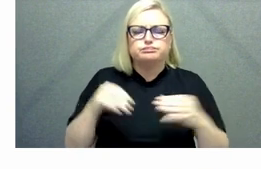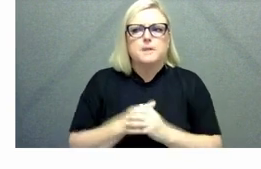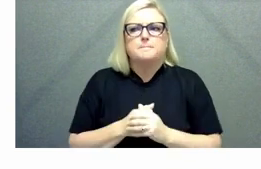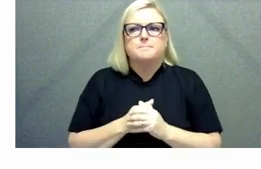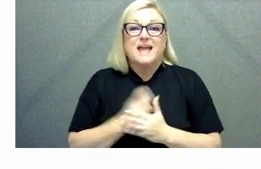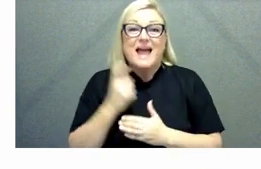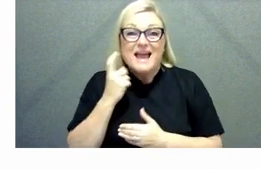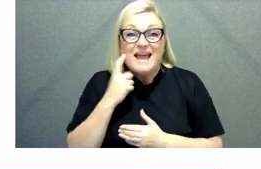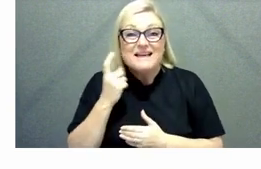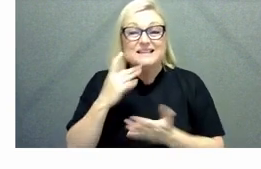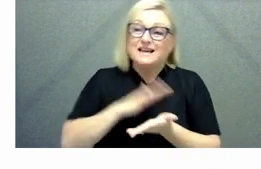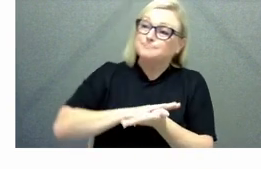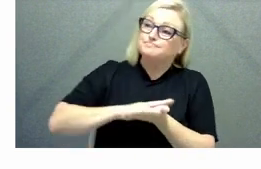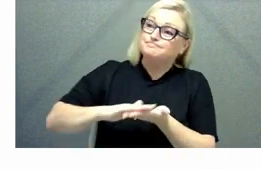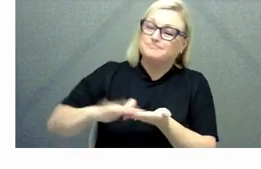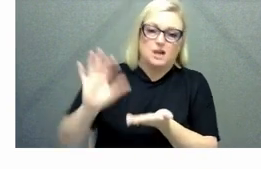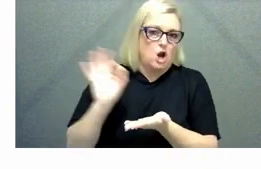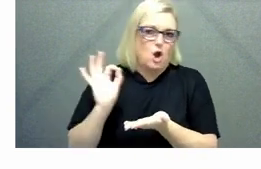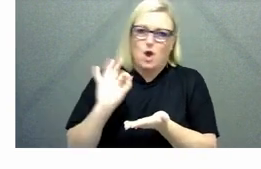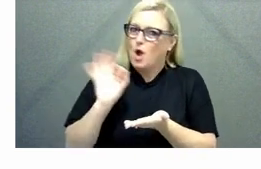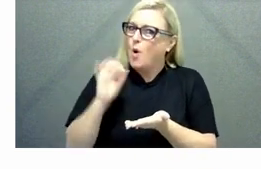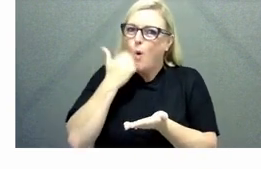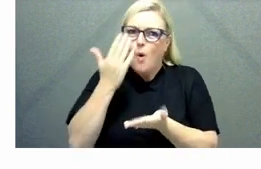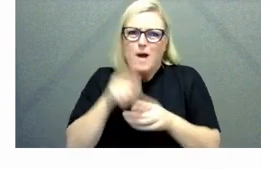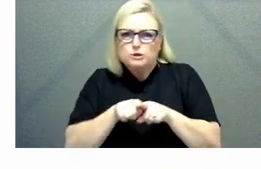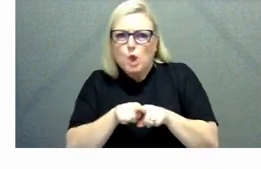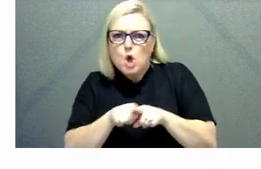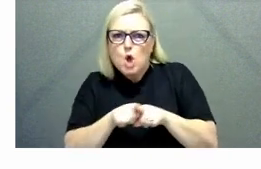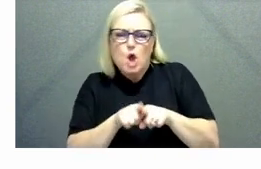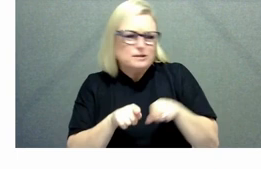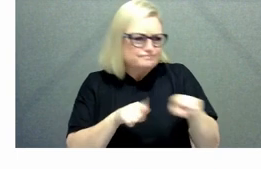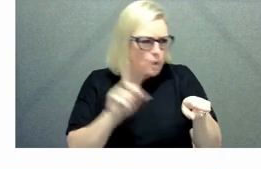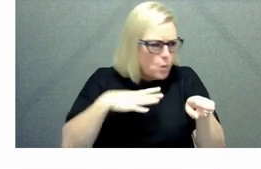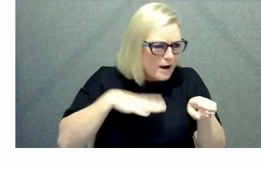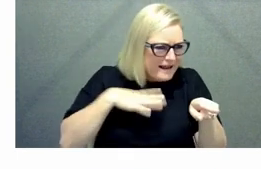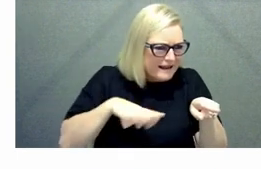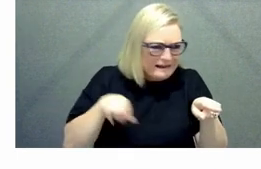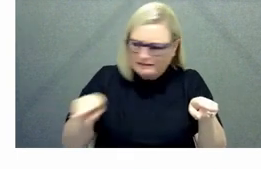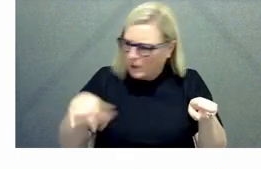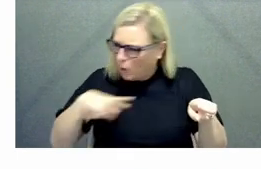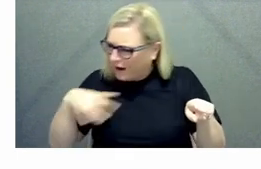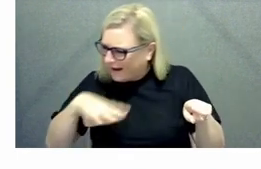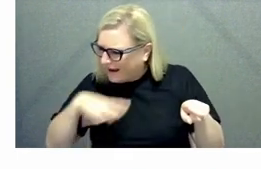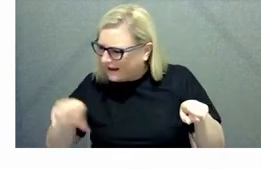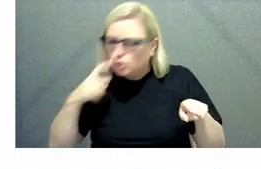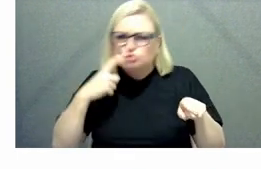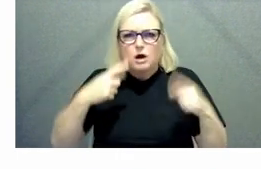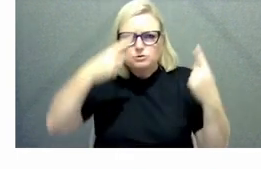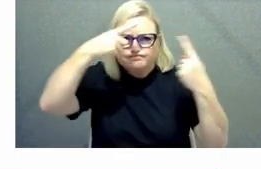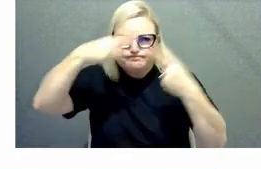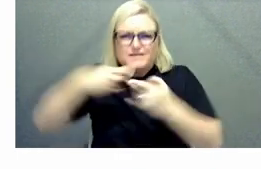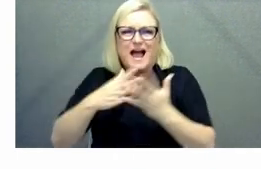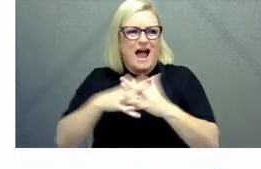learning and growing and adjusting to what our staff need and want from us to make that flexible working but to make sure that they do have